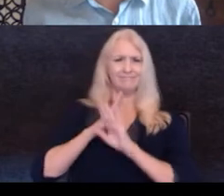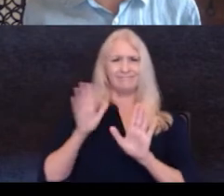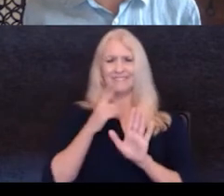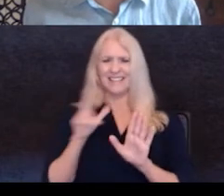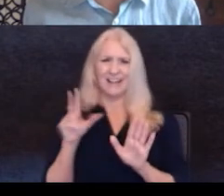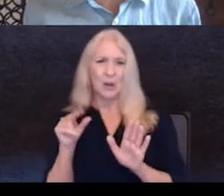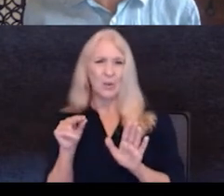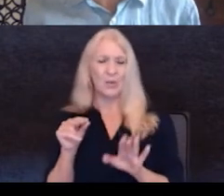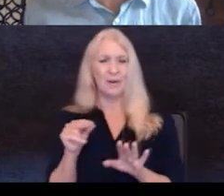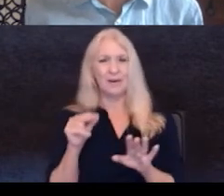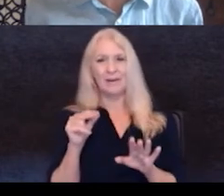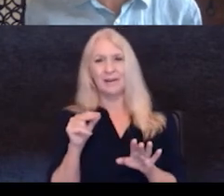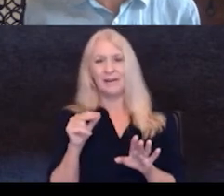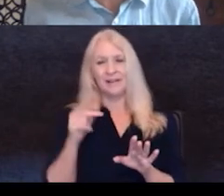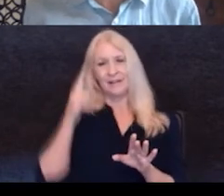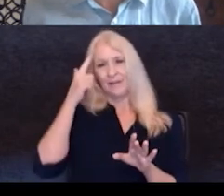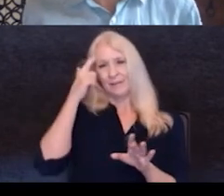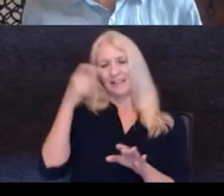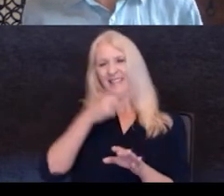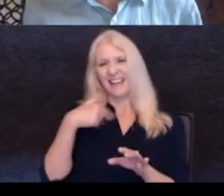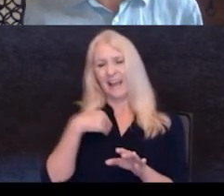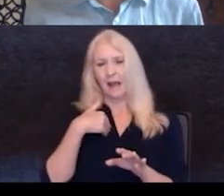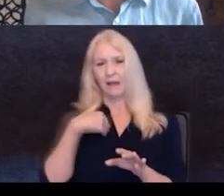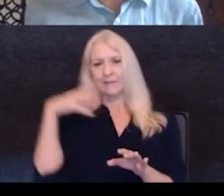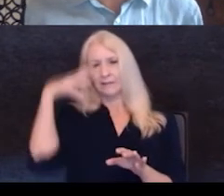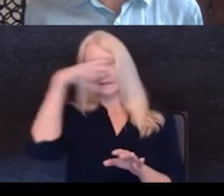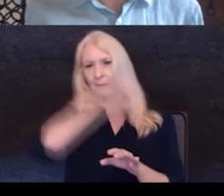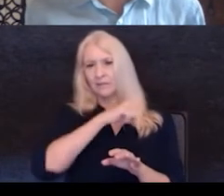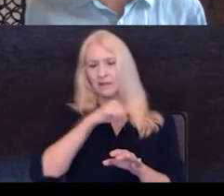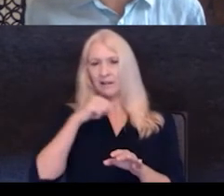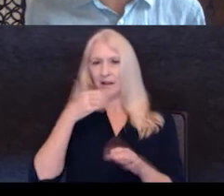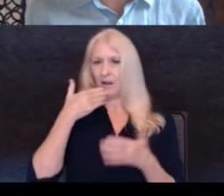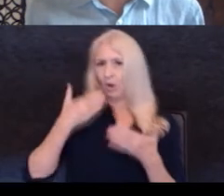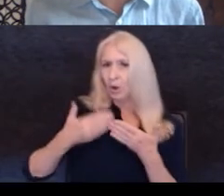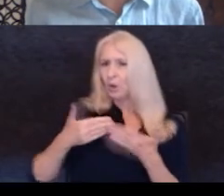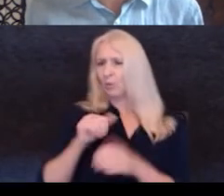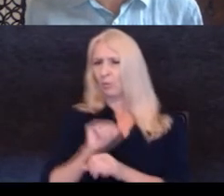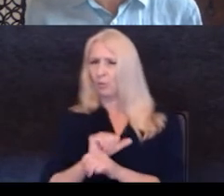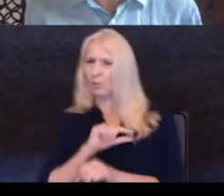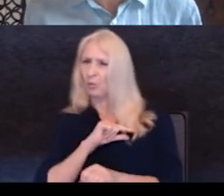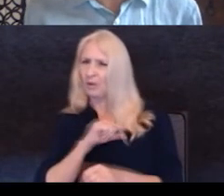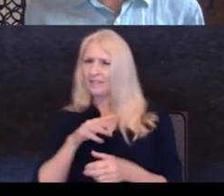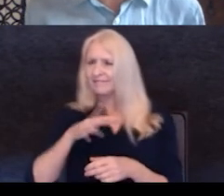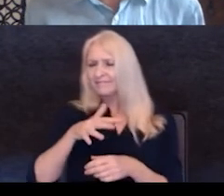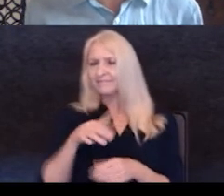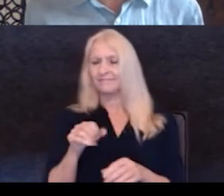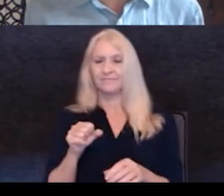it's a little bit, um, they have presumptions about the quality of the work or what one can